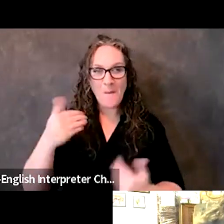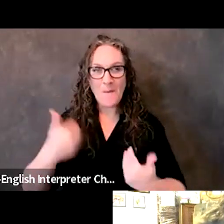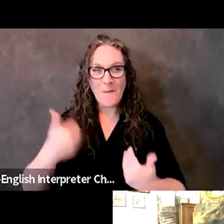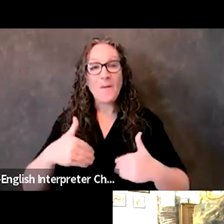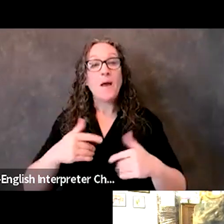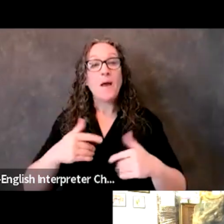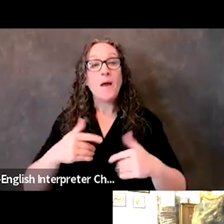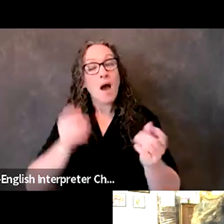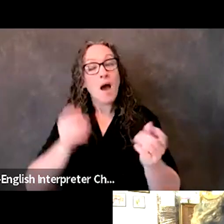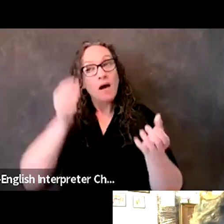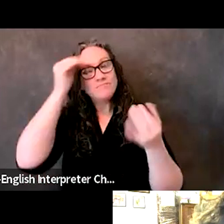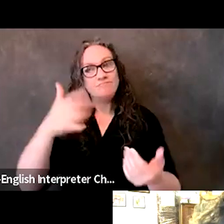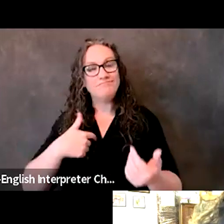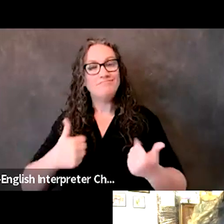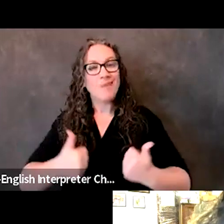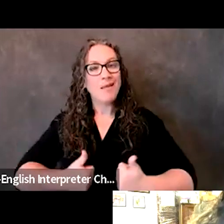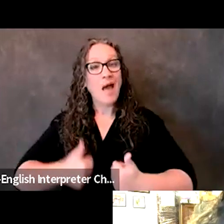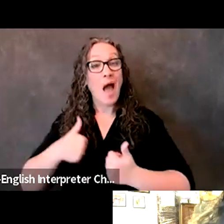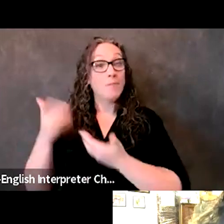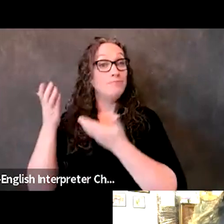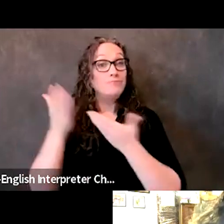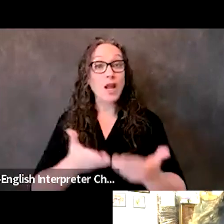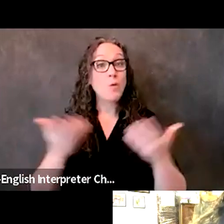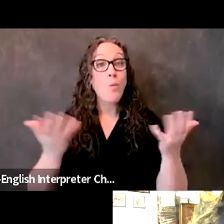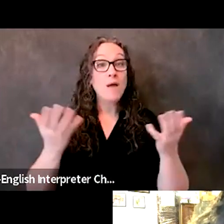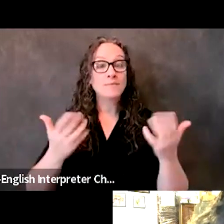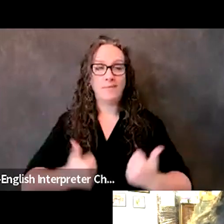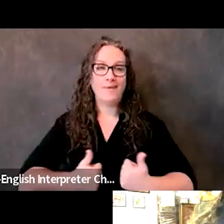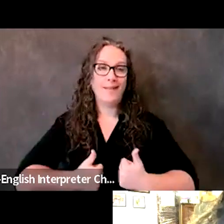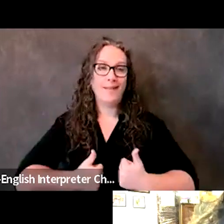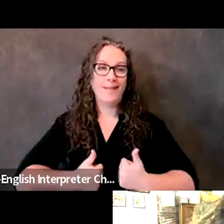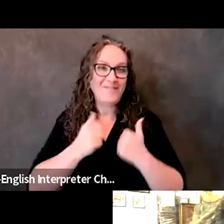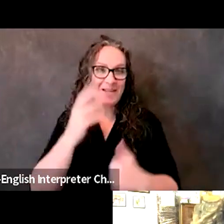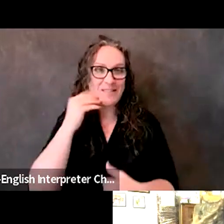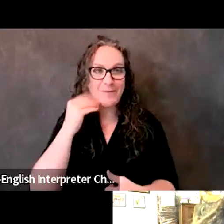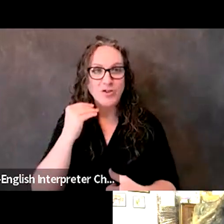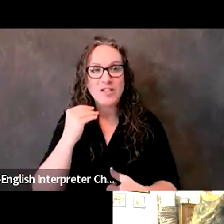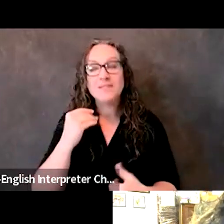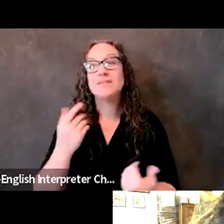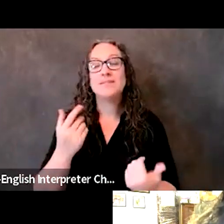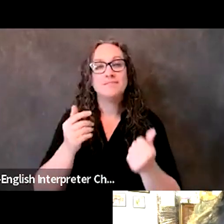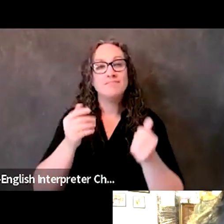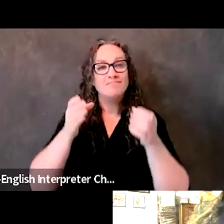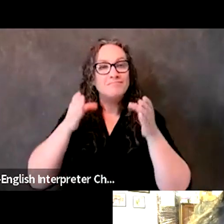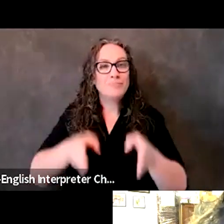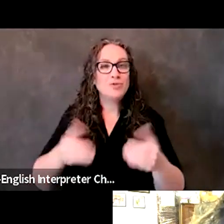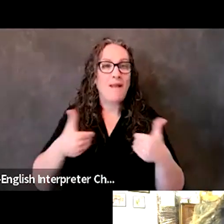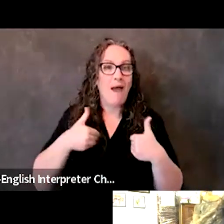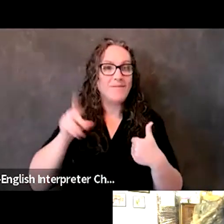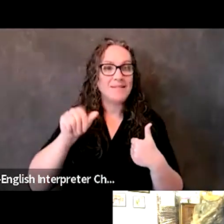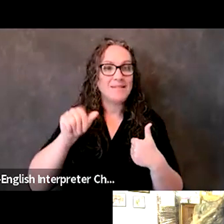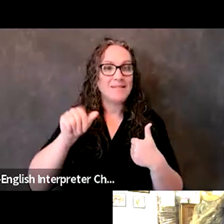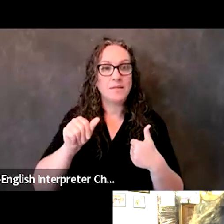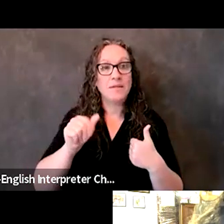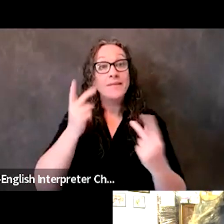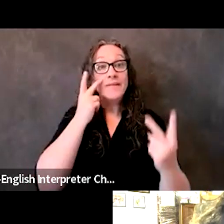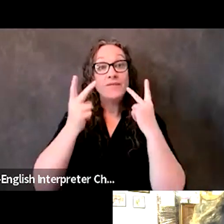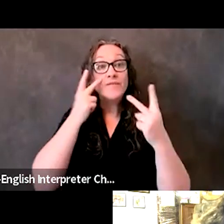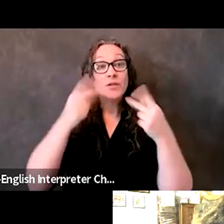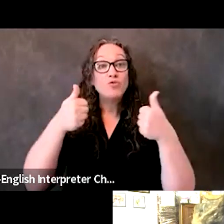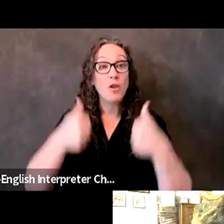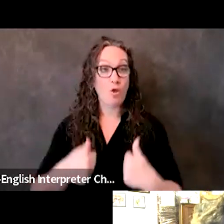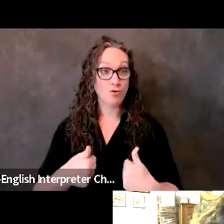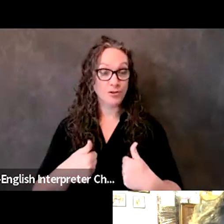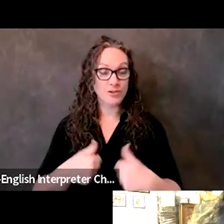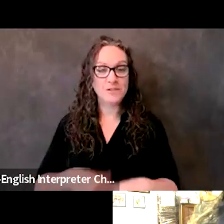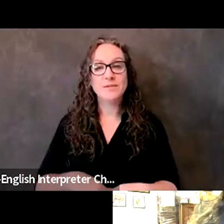experience as a person with a disability, in my case, vision loss. And having been part of